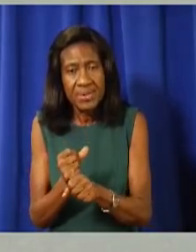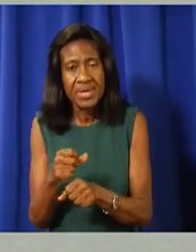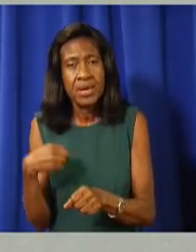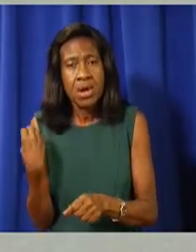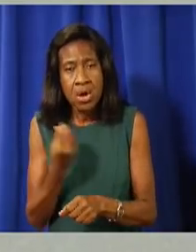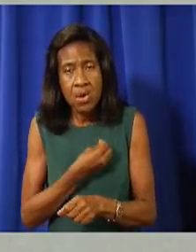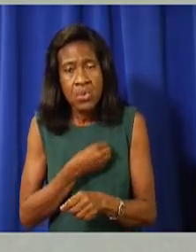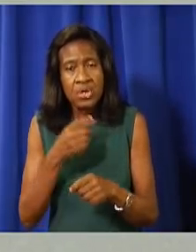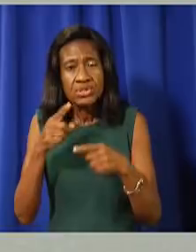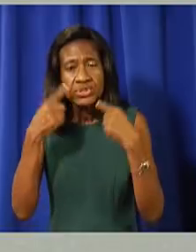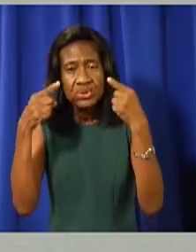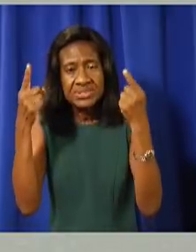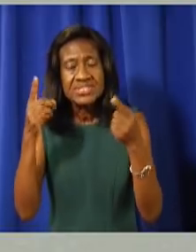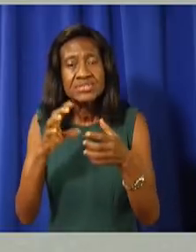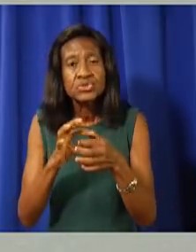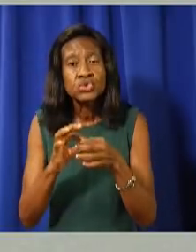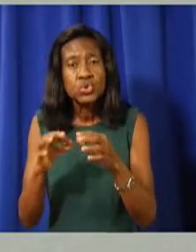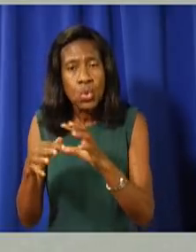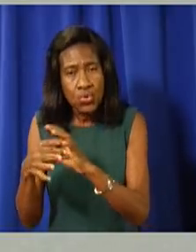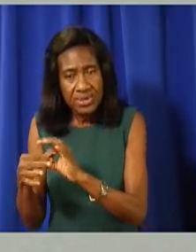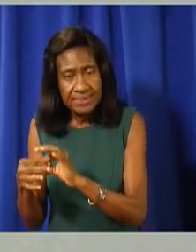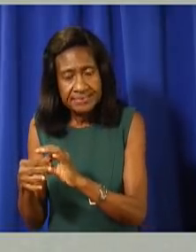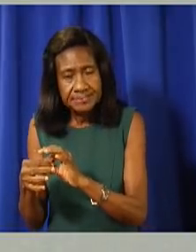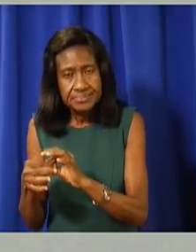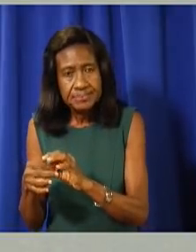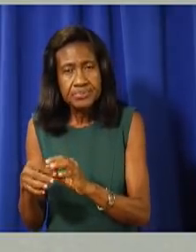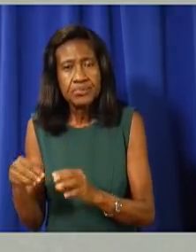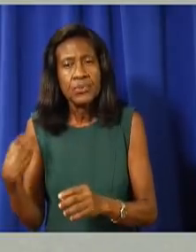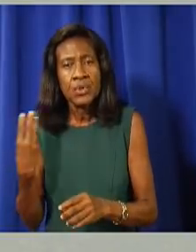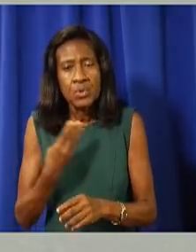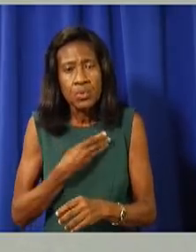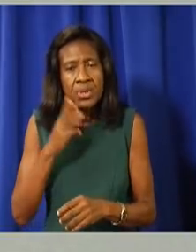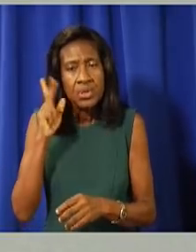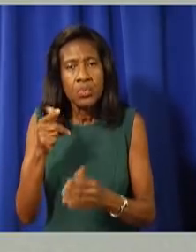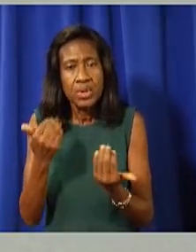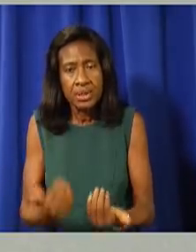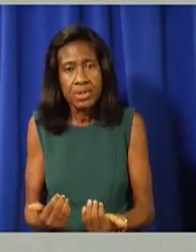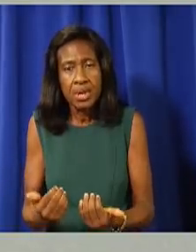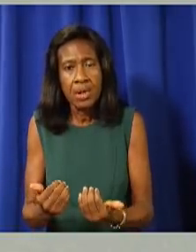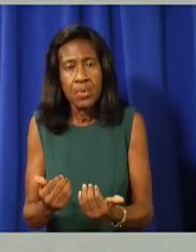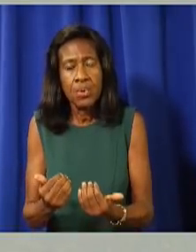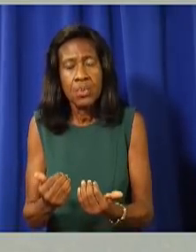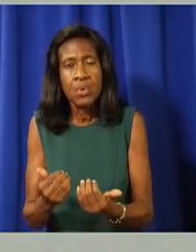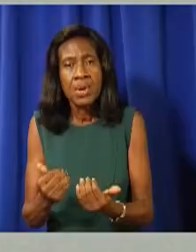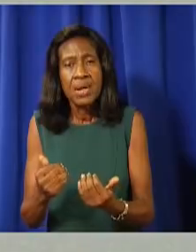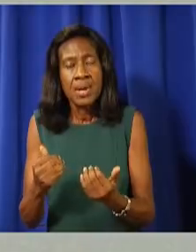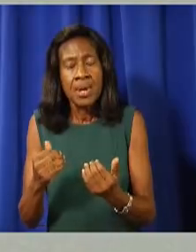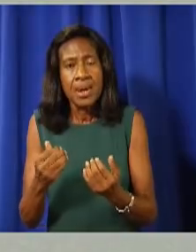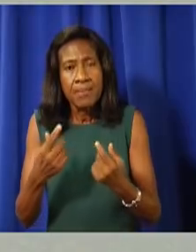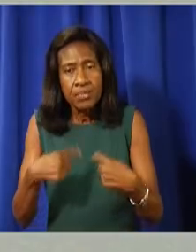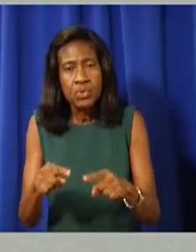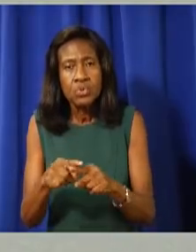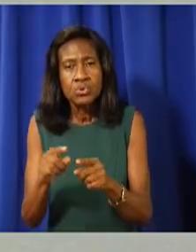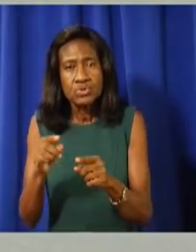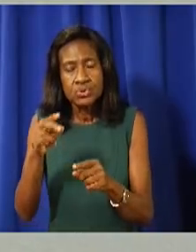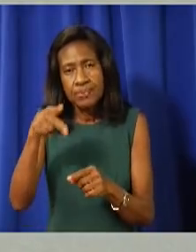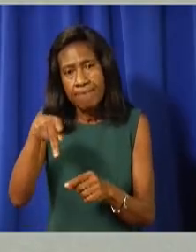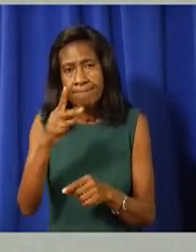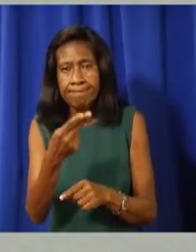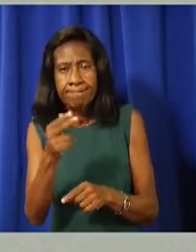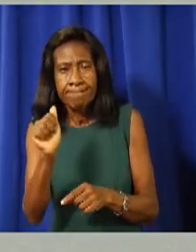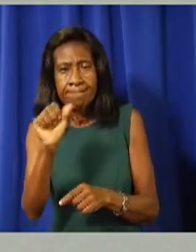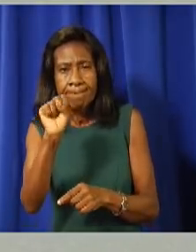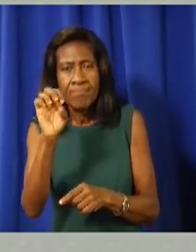based on the information currently available to us, we will move to phase three tomorrow. We are prepared for this next step.